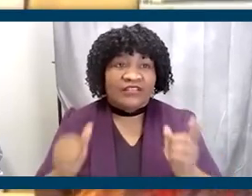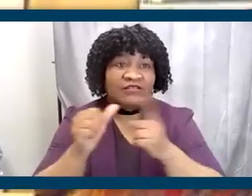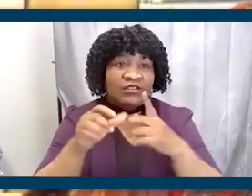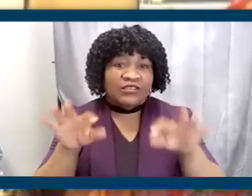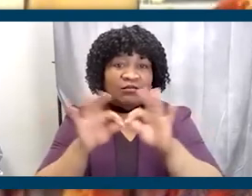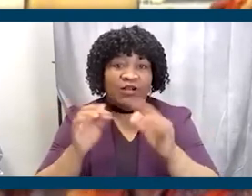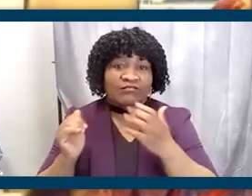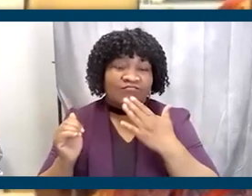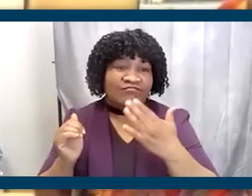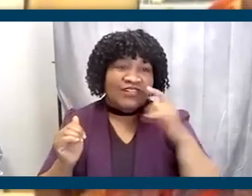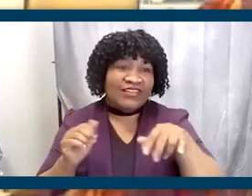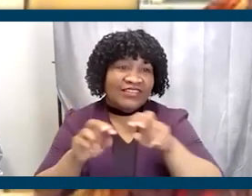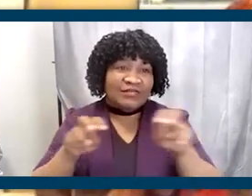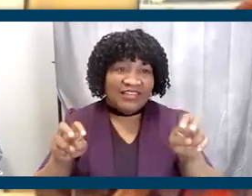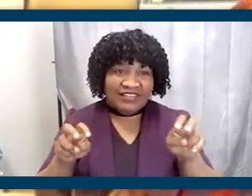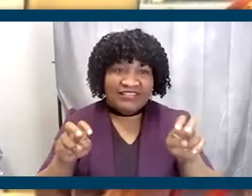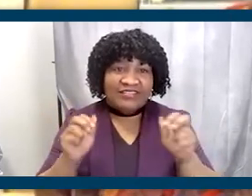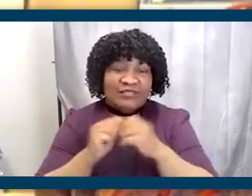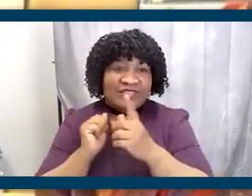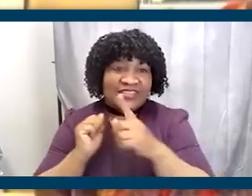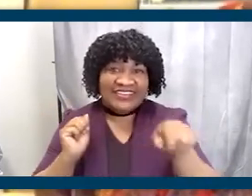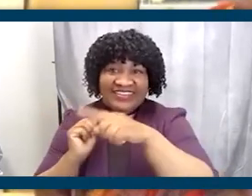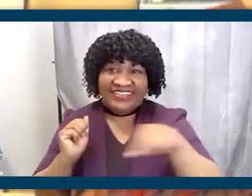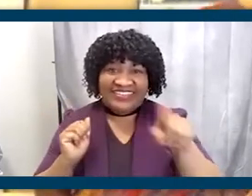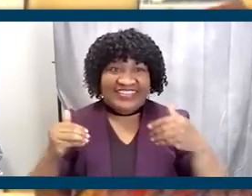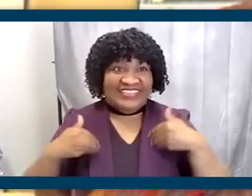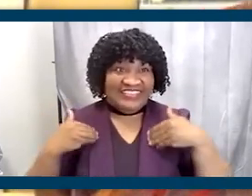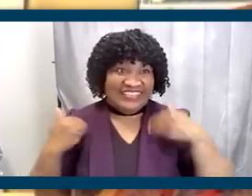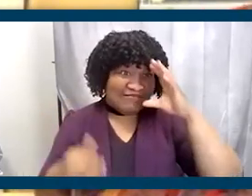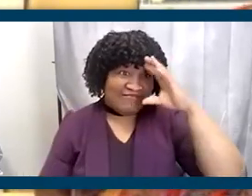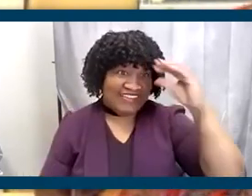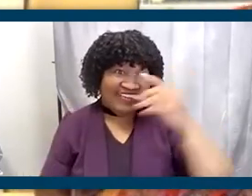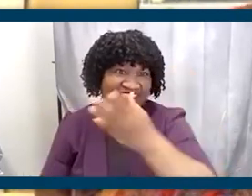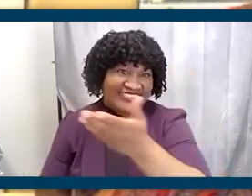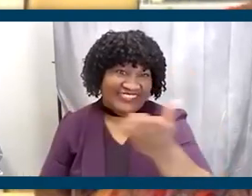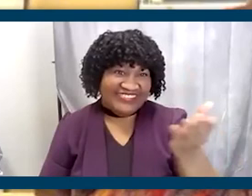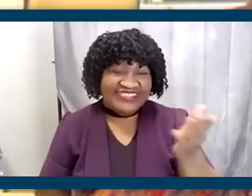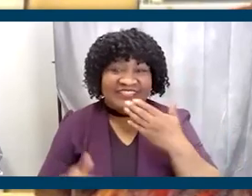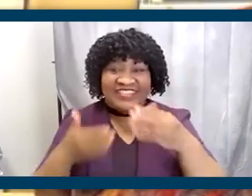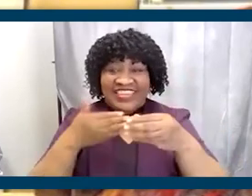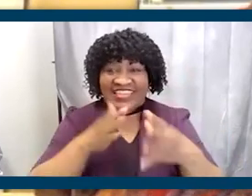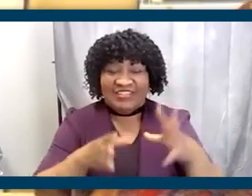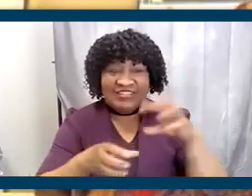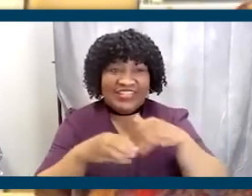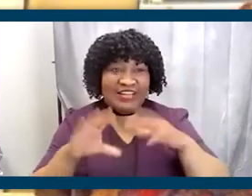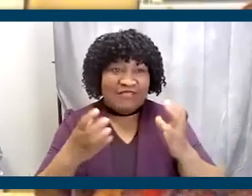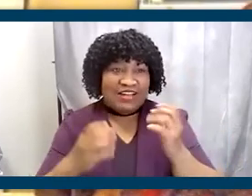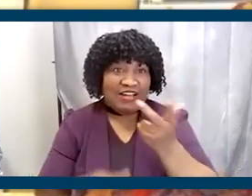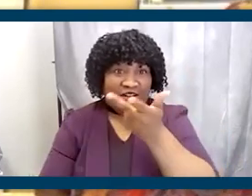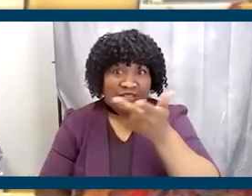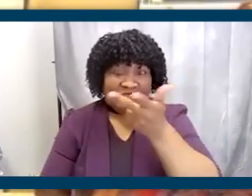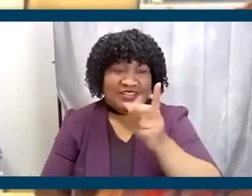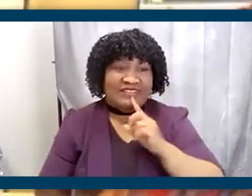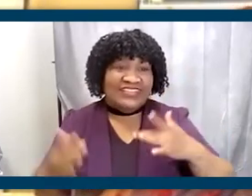I'm, I'm grateful to be on this panel with, uh, with these, uh, young men who are, uh, leaders in the party, all three of you. It's